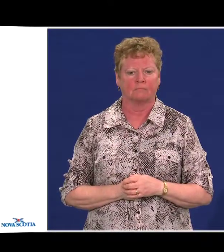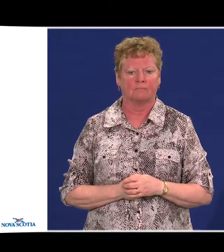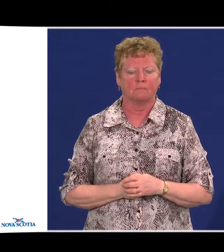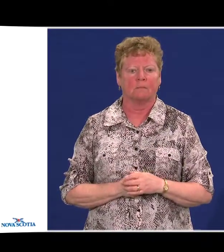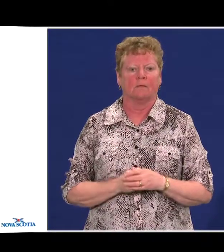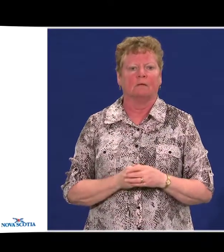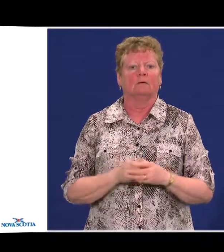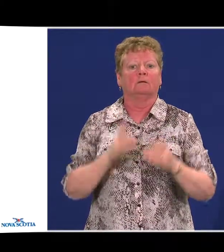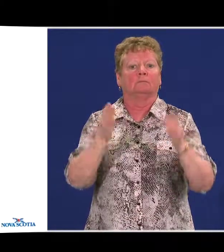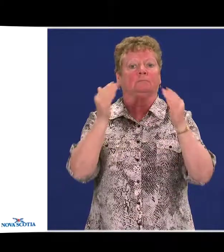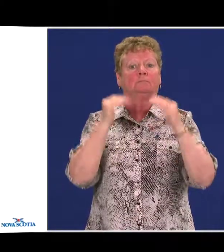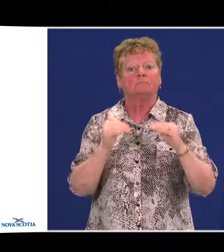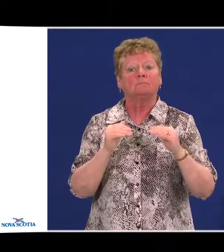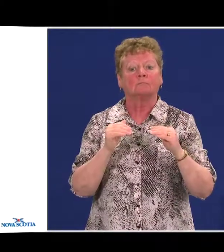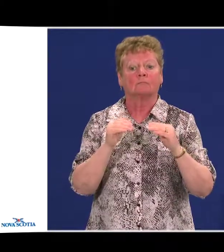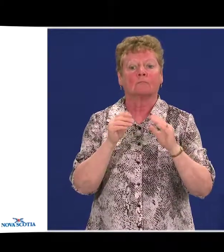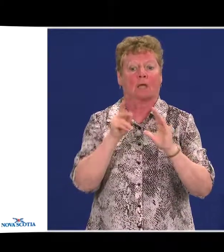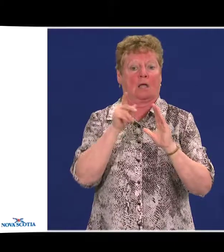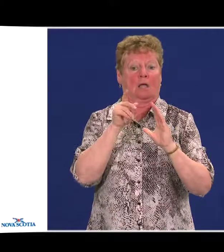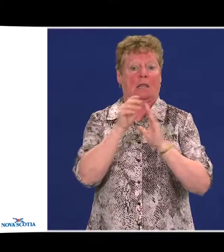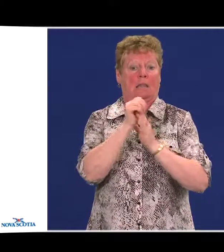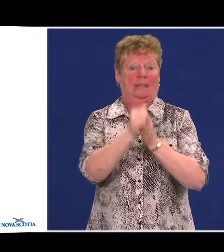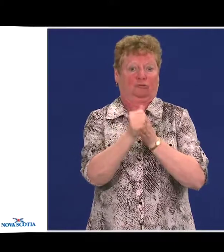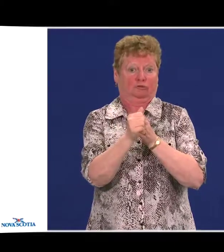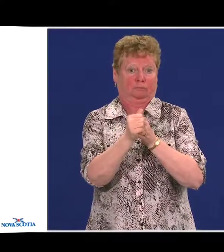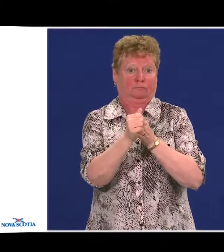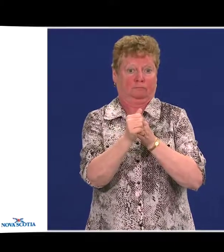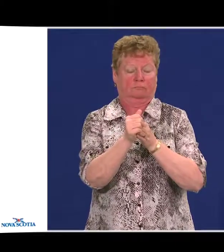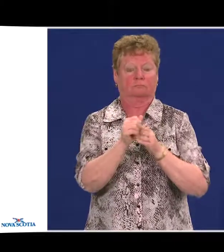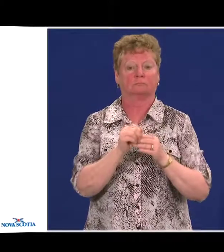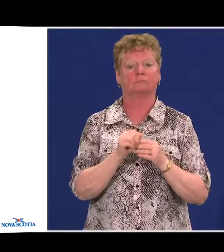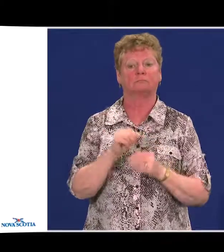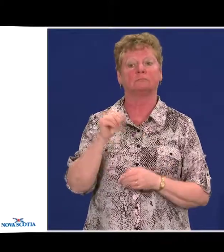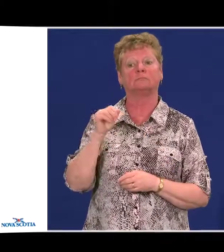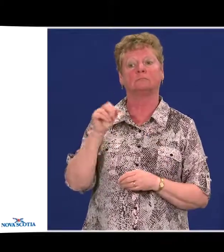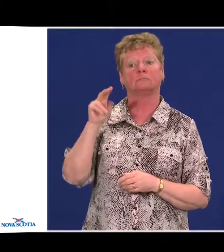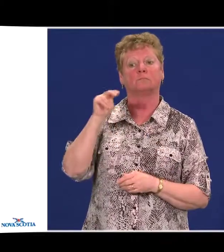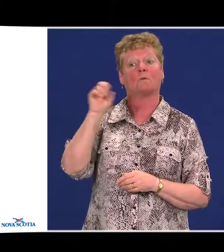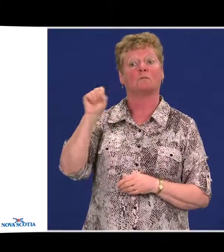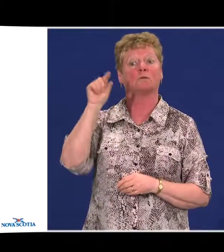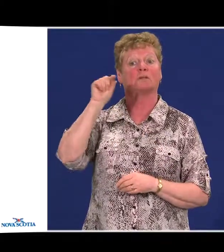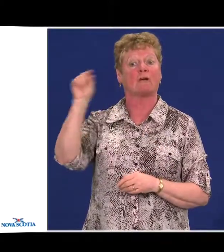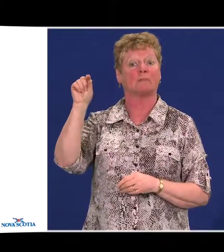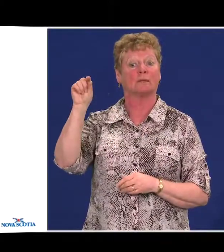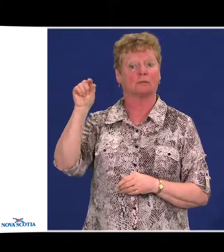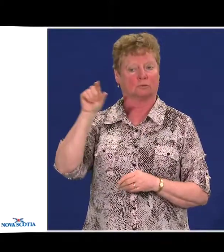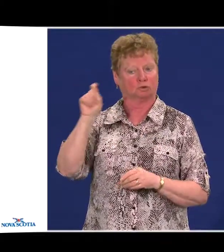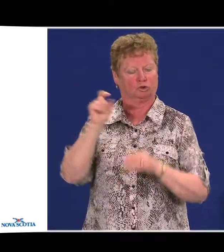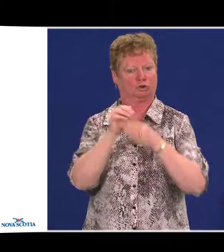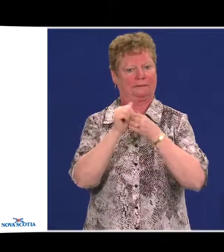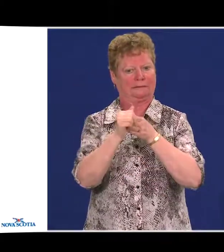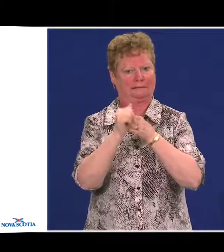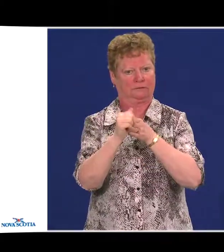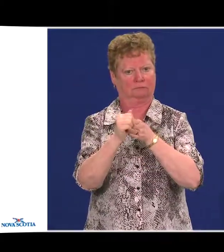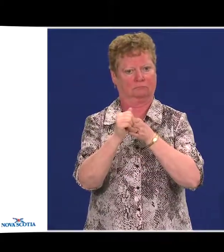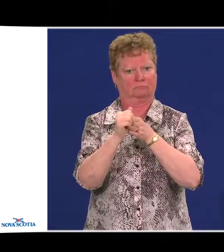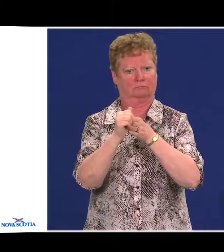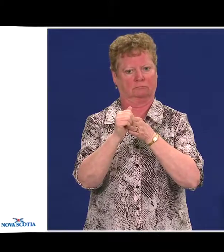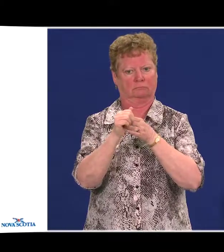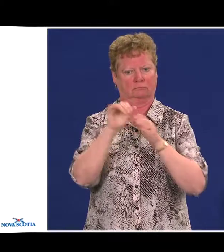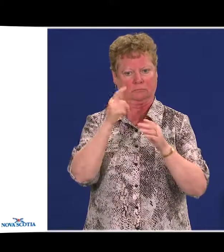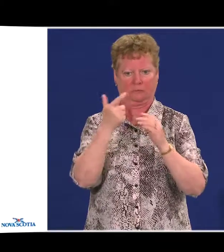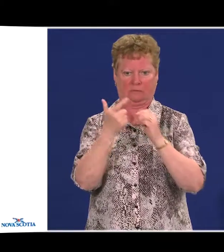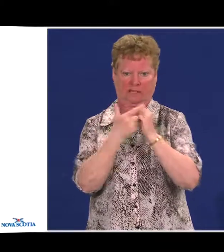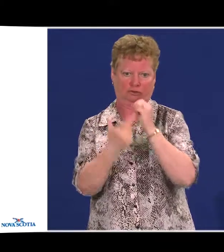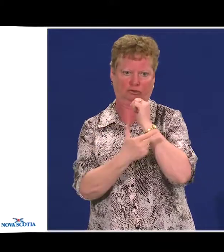The next principle is leadership. The government of Nova Scotia should be the leader and champion of this